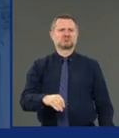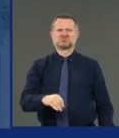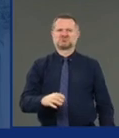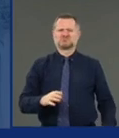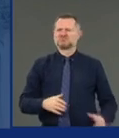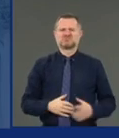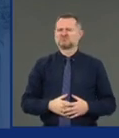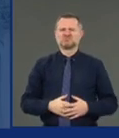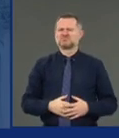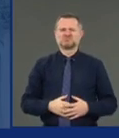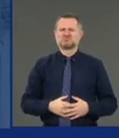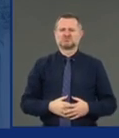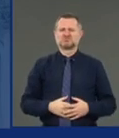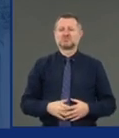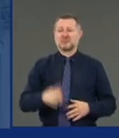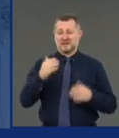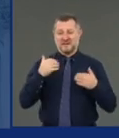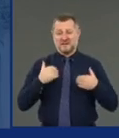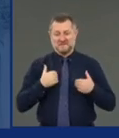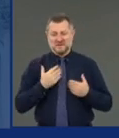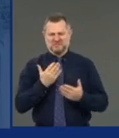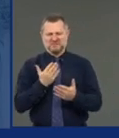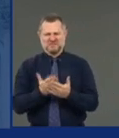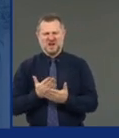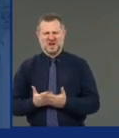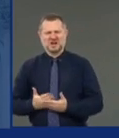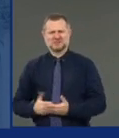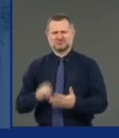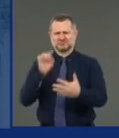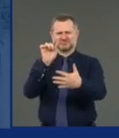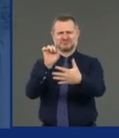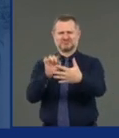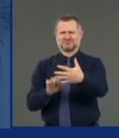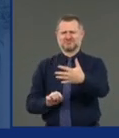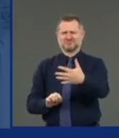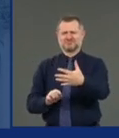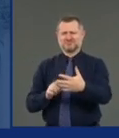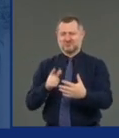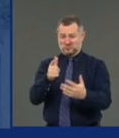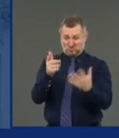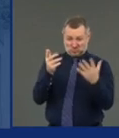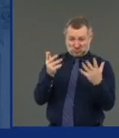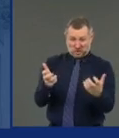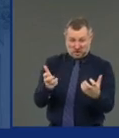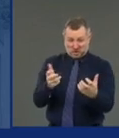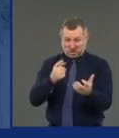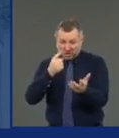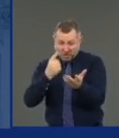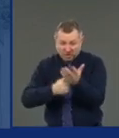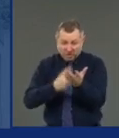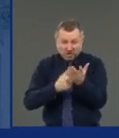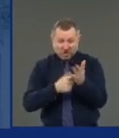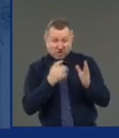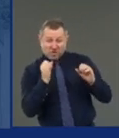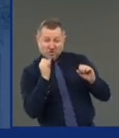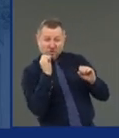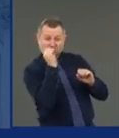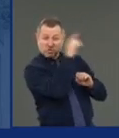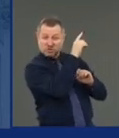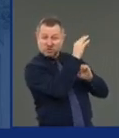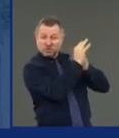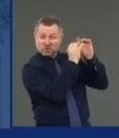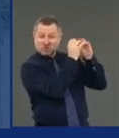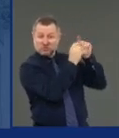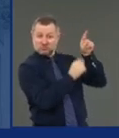And there are facts. If you want to pose the question, which is, I